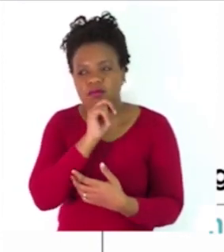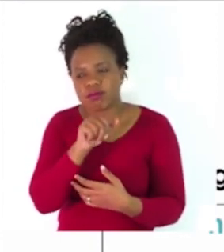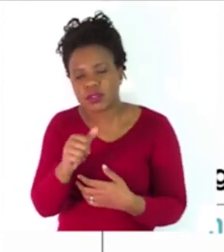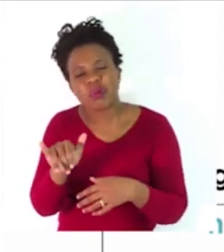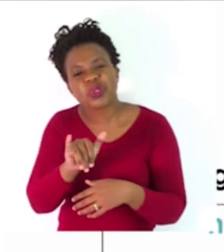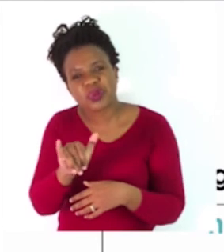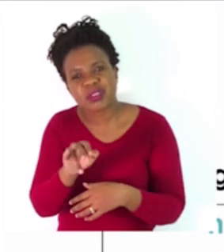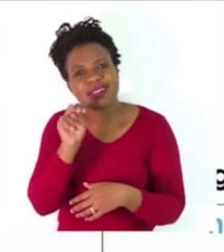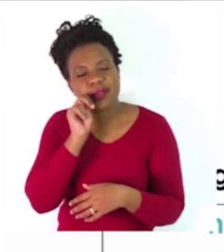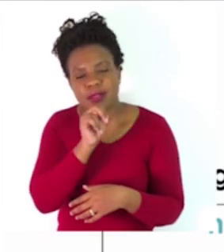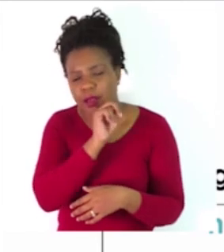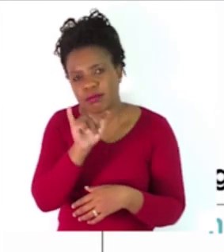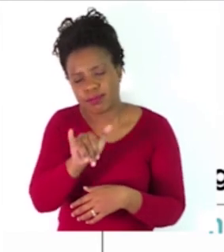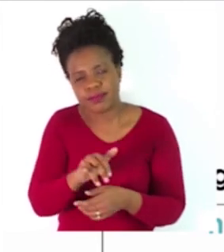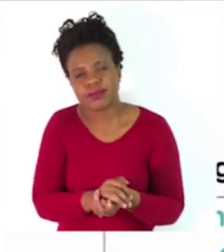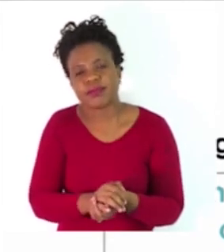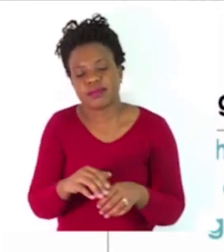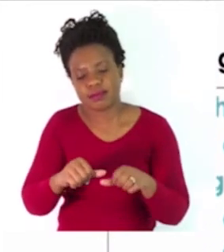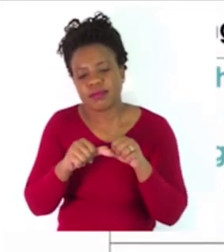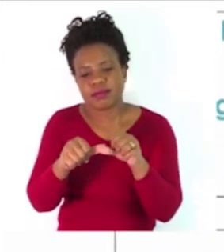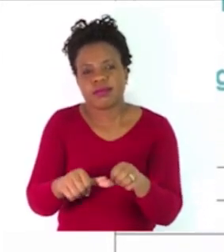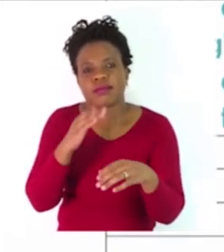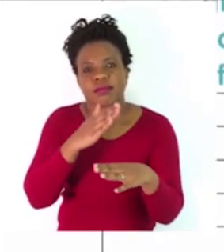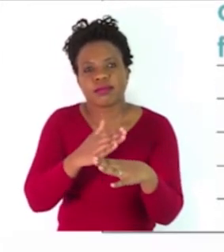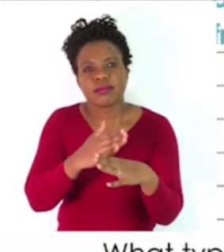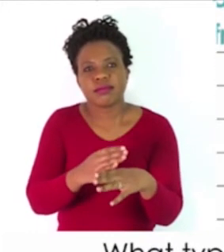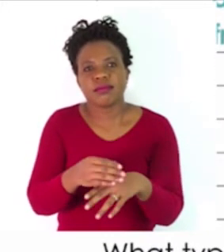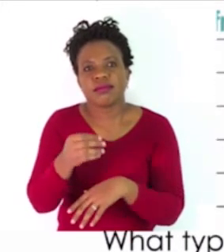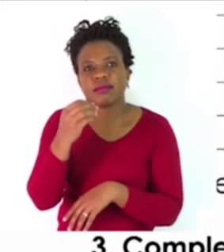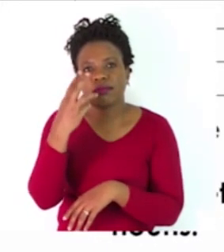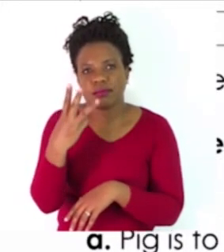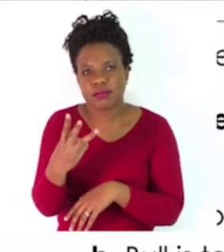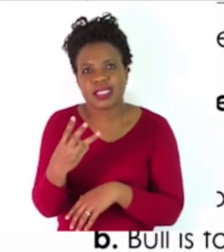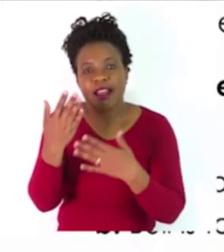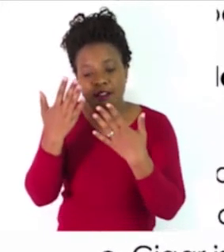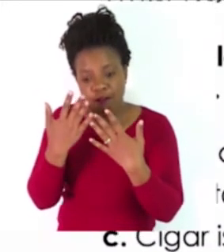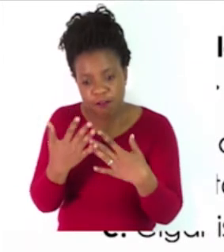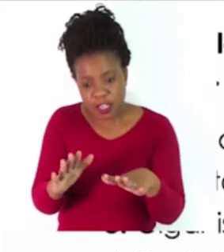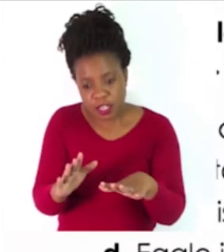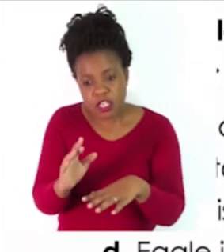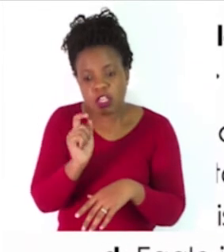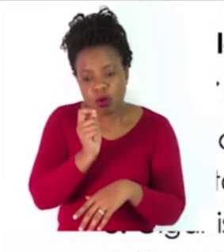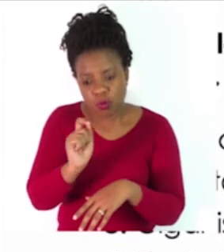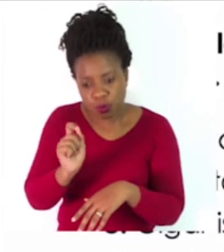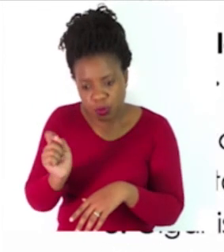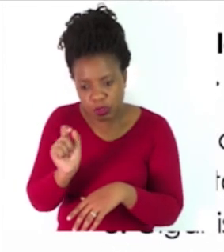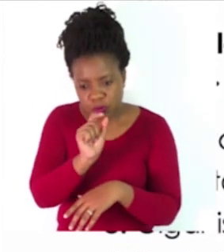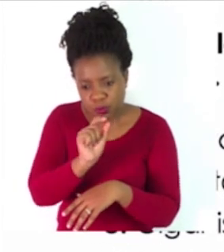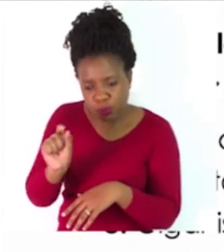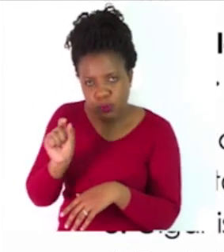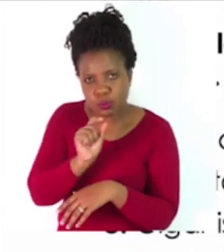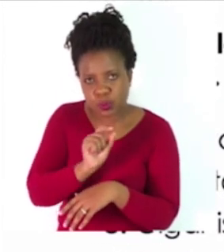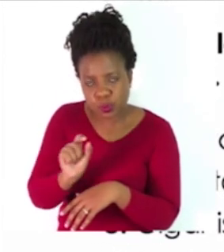activity three. It says, complete the following sentences with